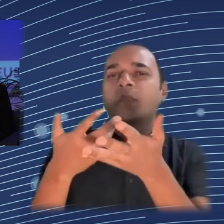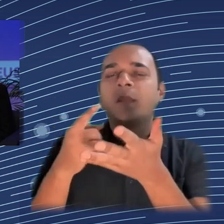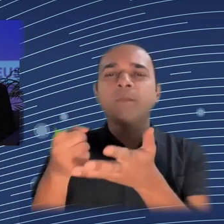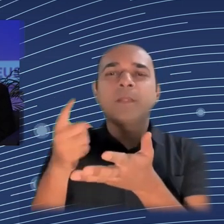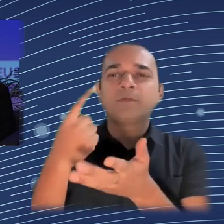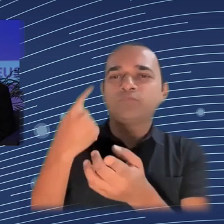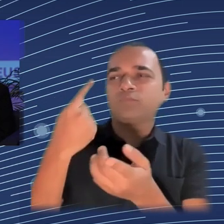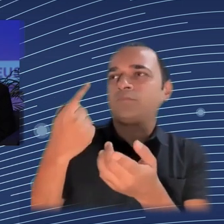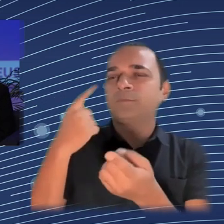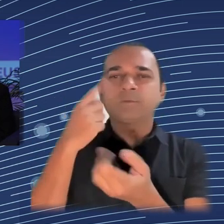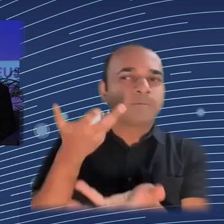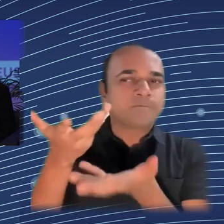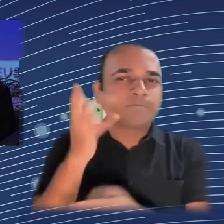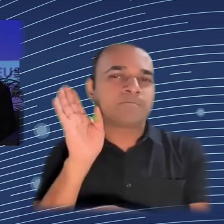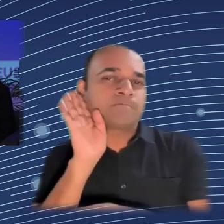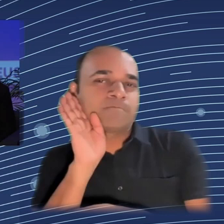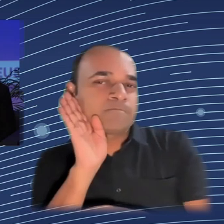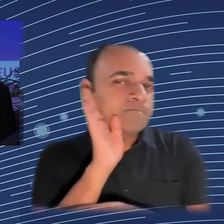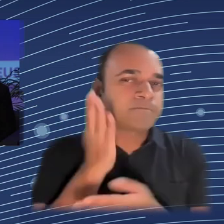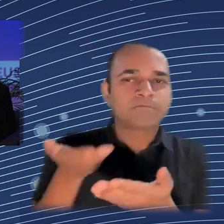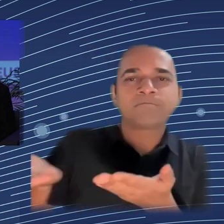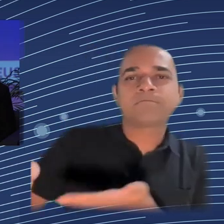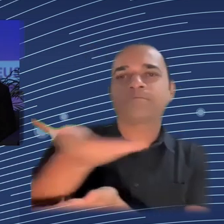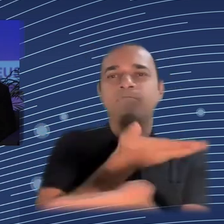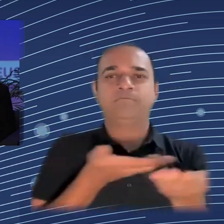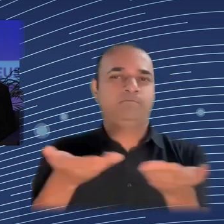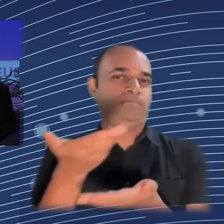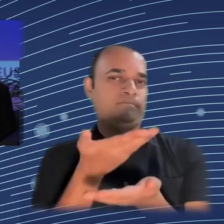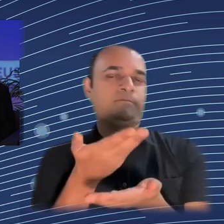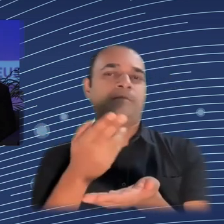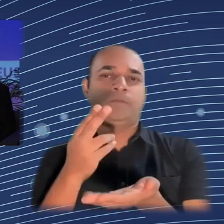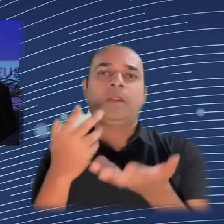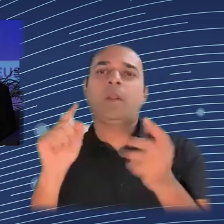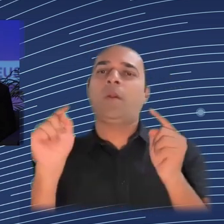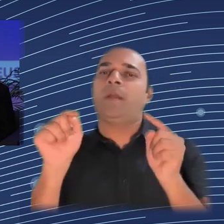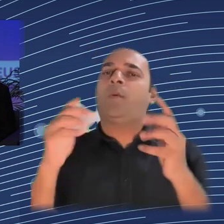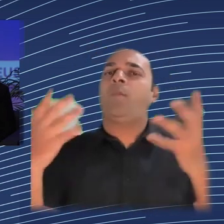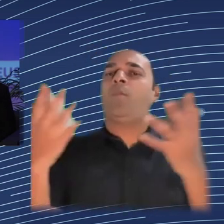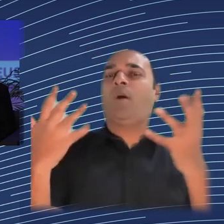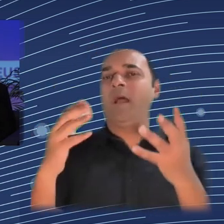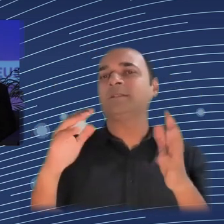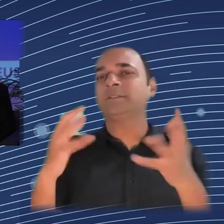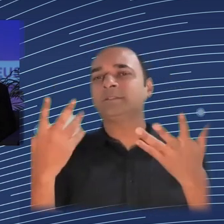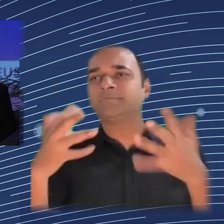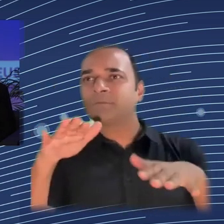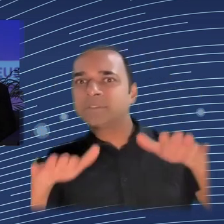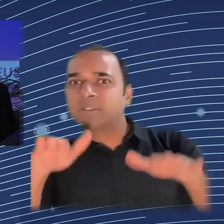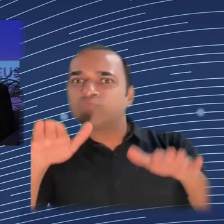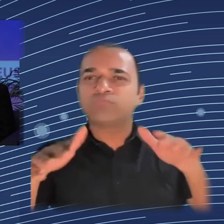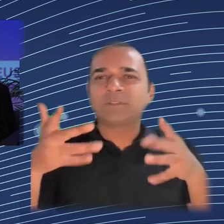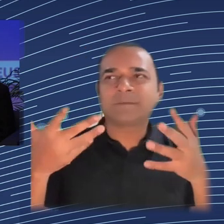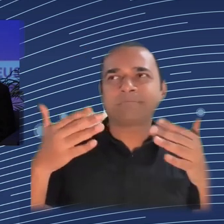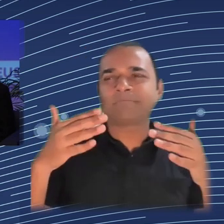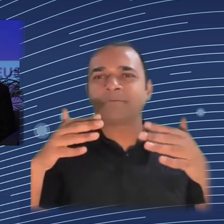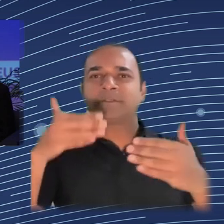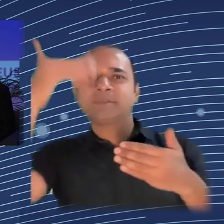general to gain confidence about what AI systems are and how they can join this conversation. Because, I would say, if you